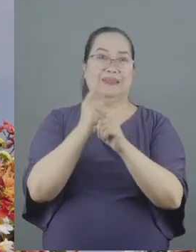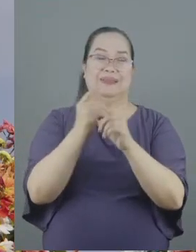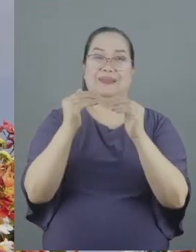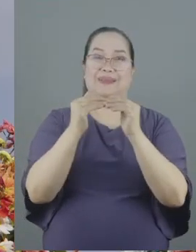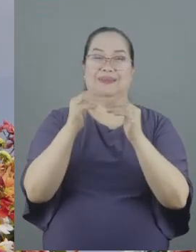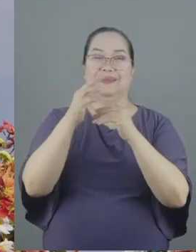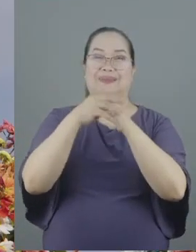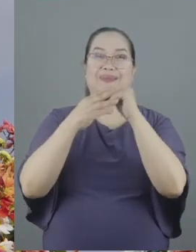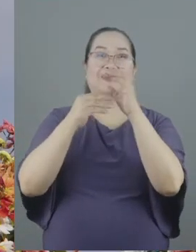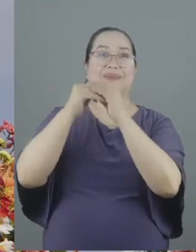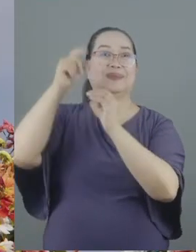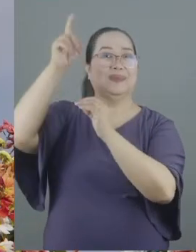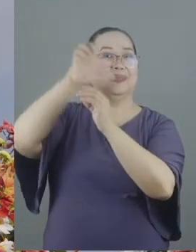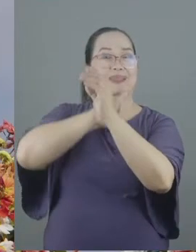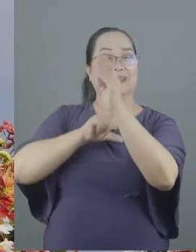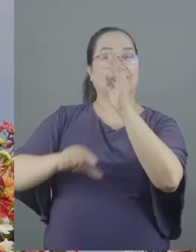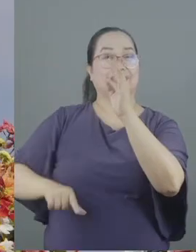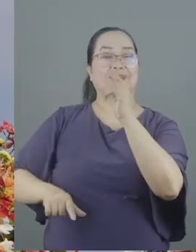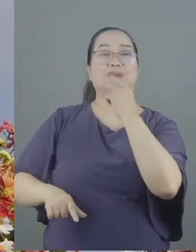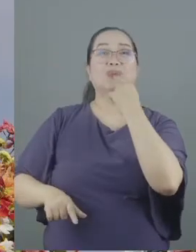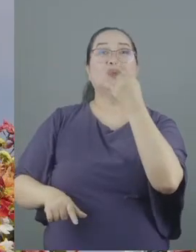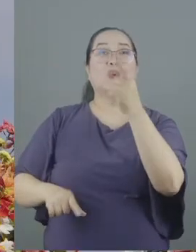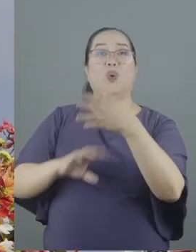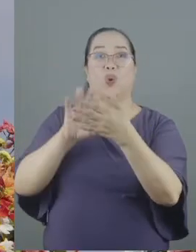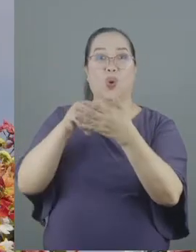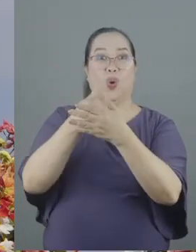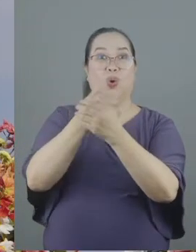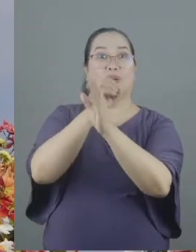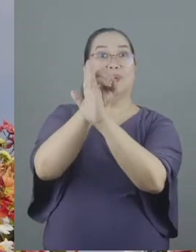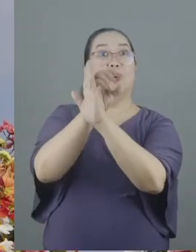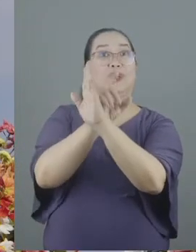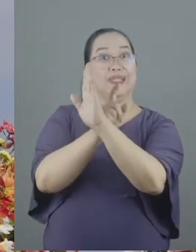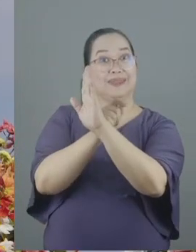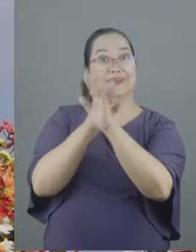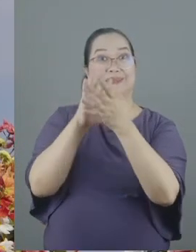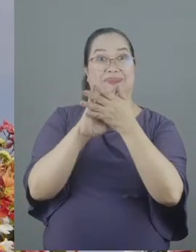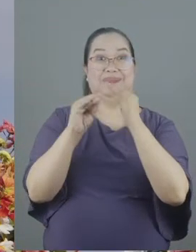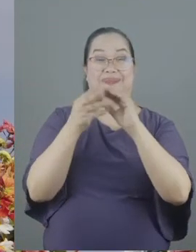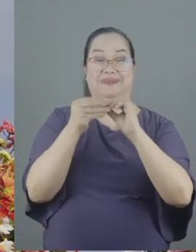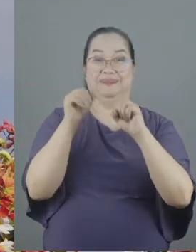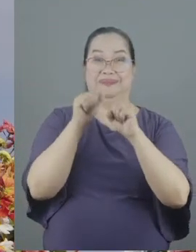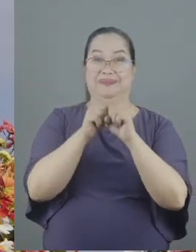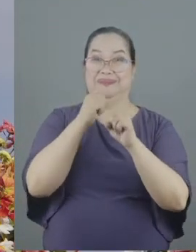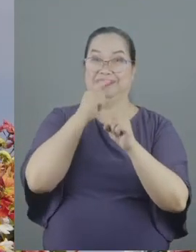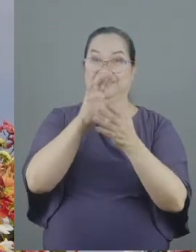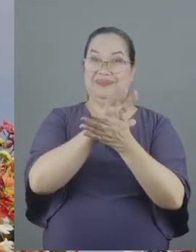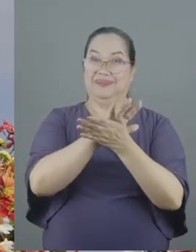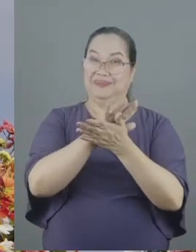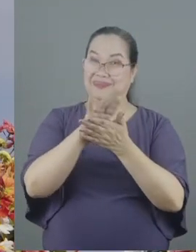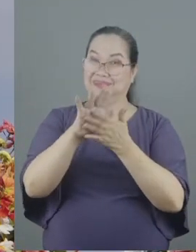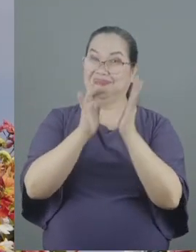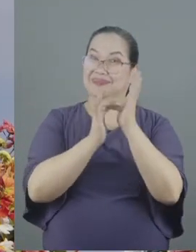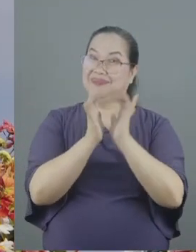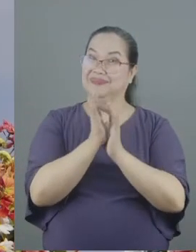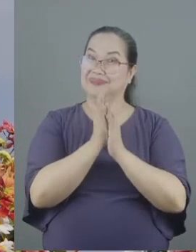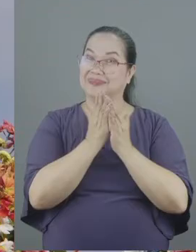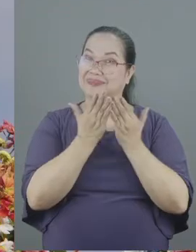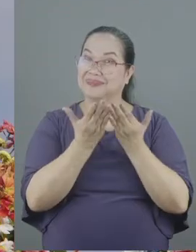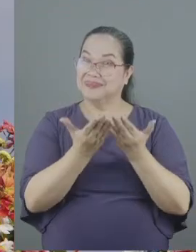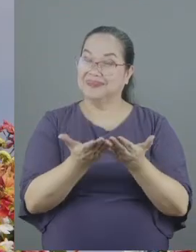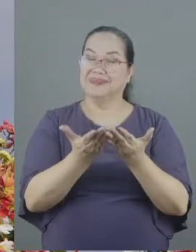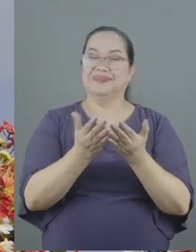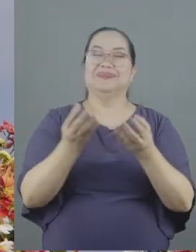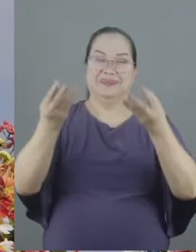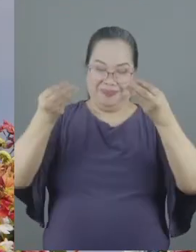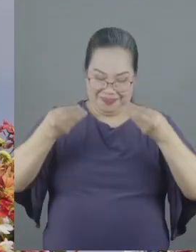comfort in the Lord those are all Testament stories so the sacred writings bring us encouragement and endurance